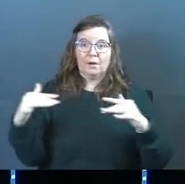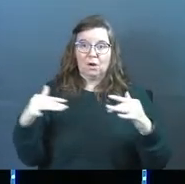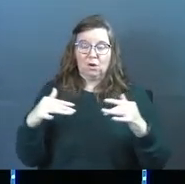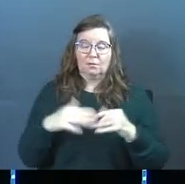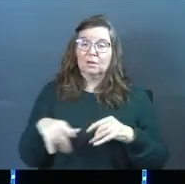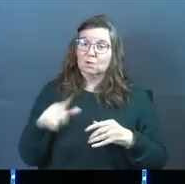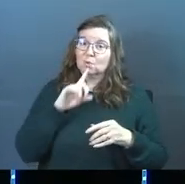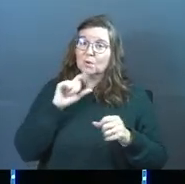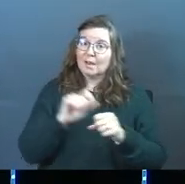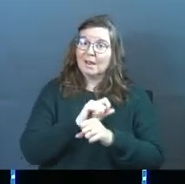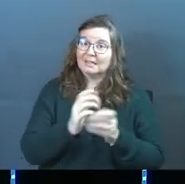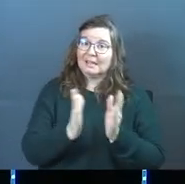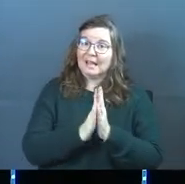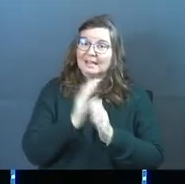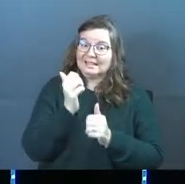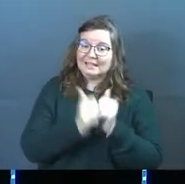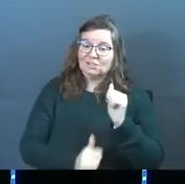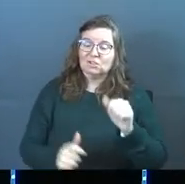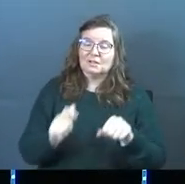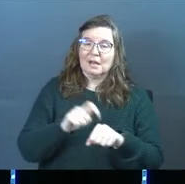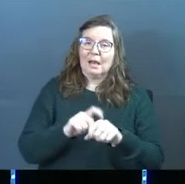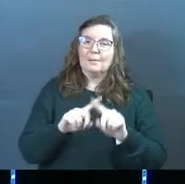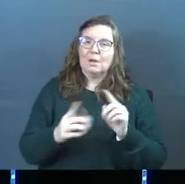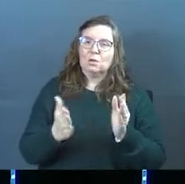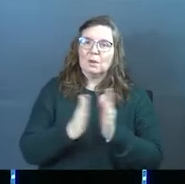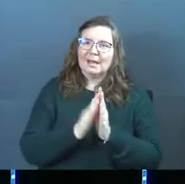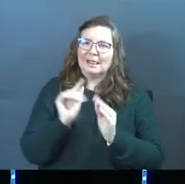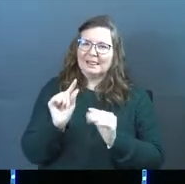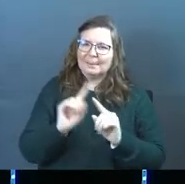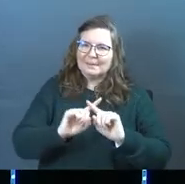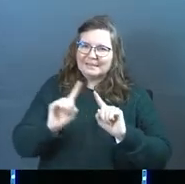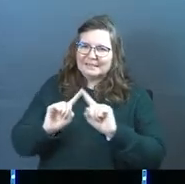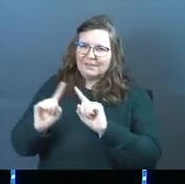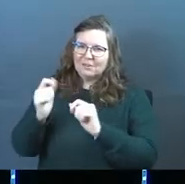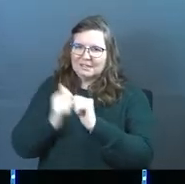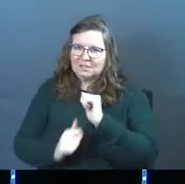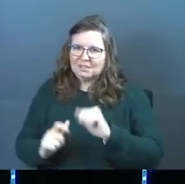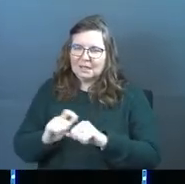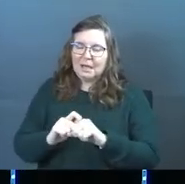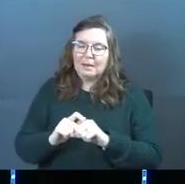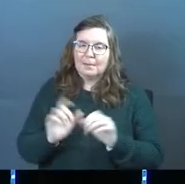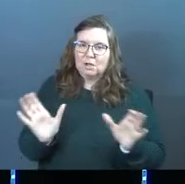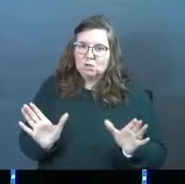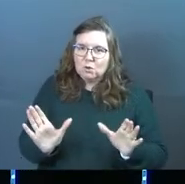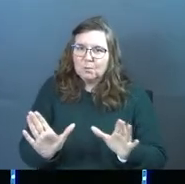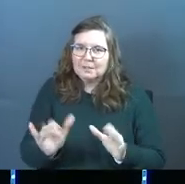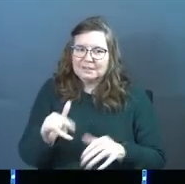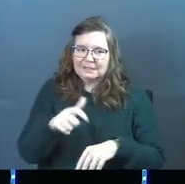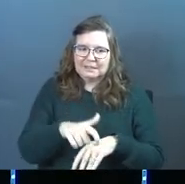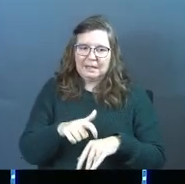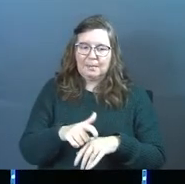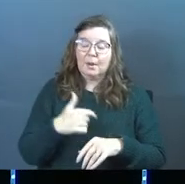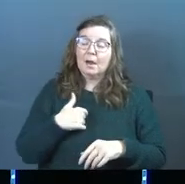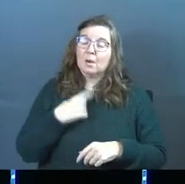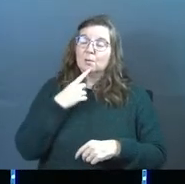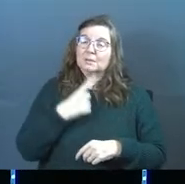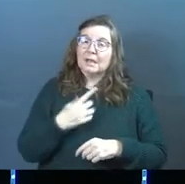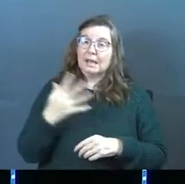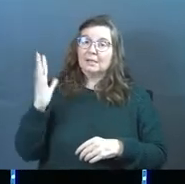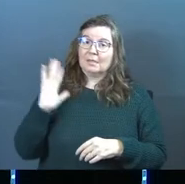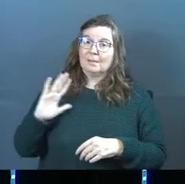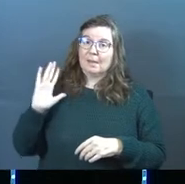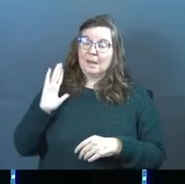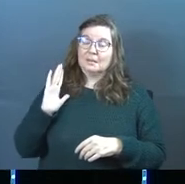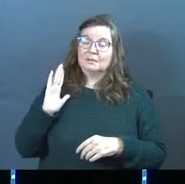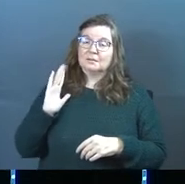And you guys actually ask this each time, but you ask it a little bit differently and you've pushed us this time. I would say in the